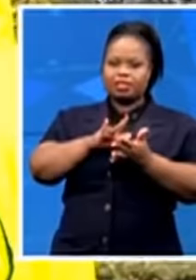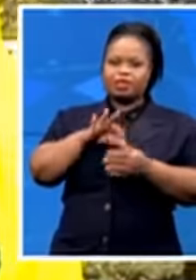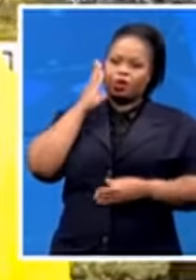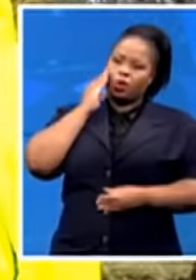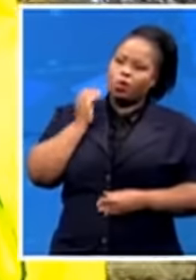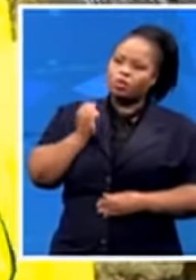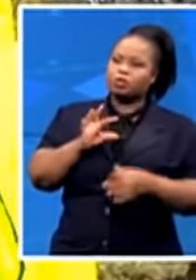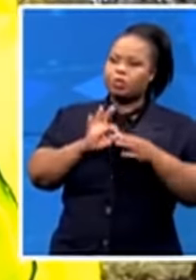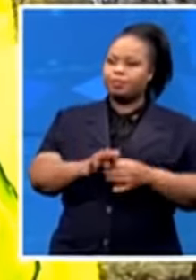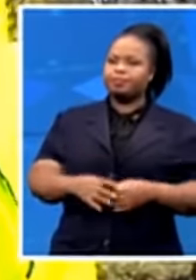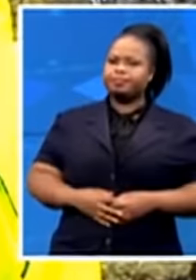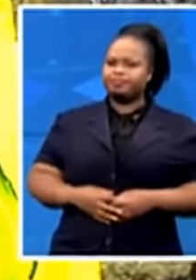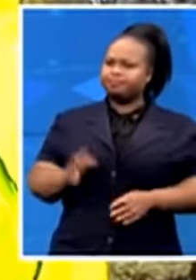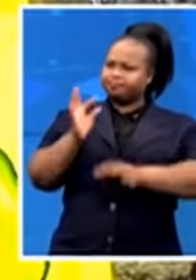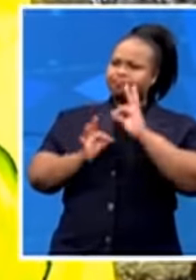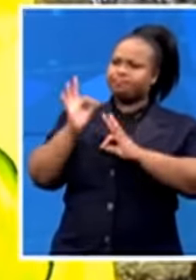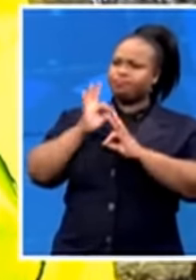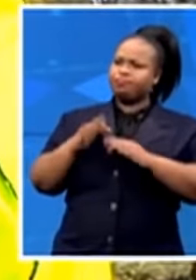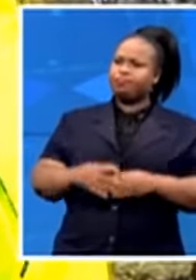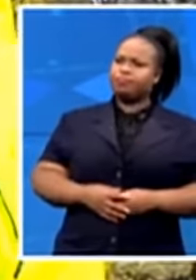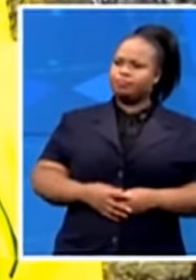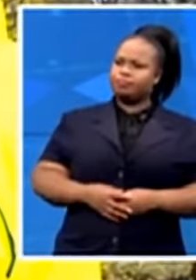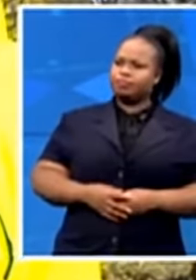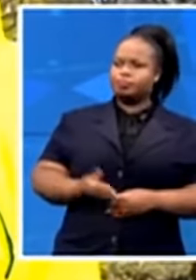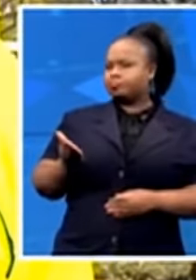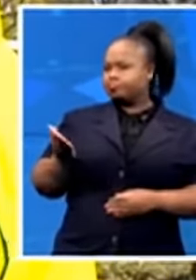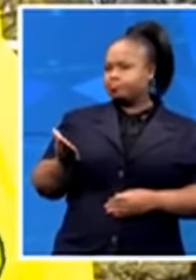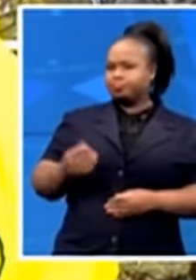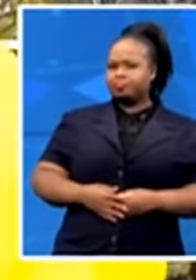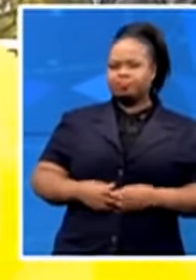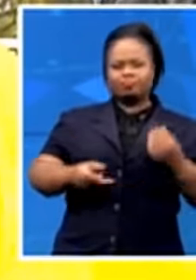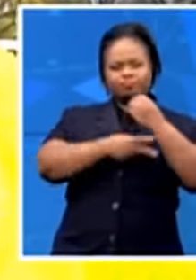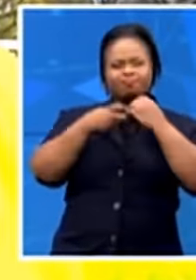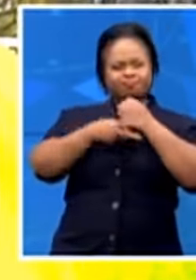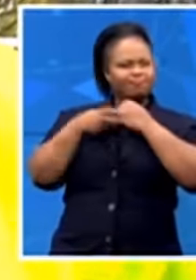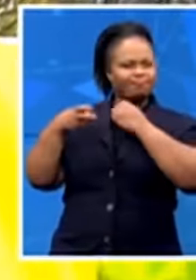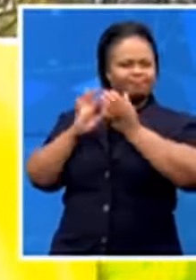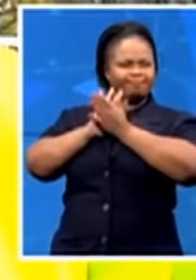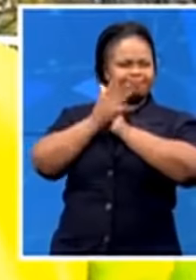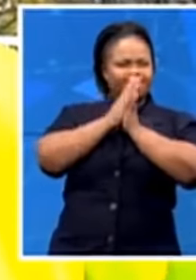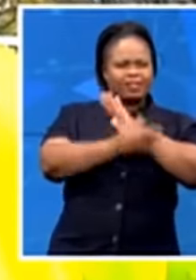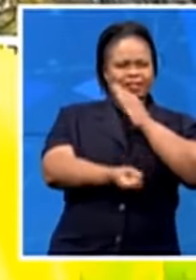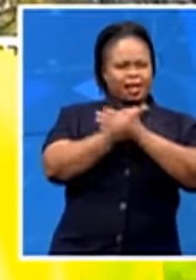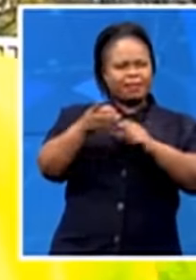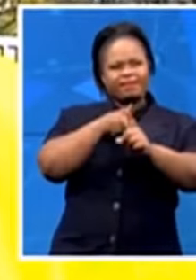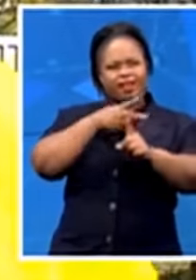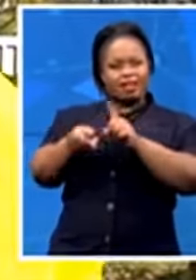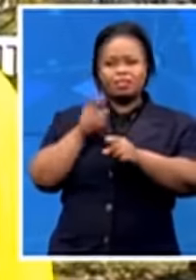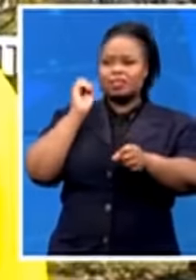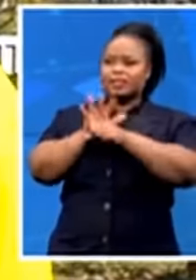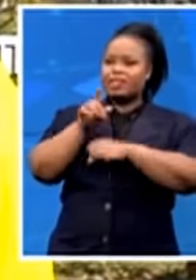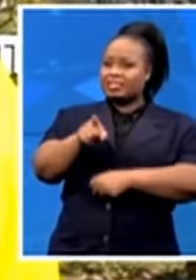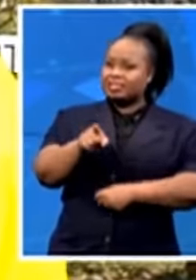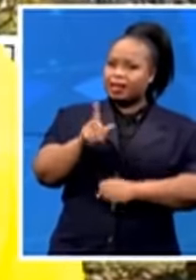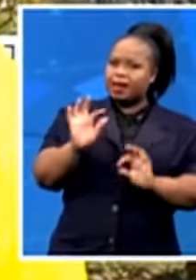How has the whole looting and the whole violence affected this old age here,